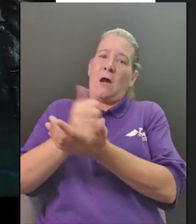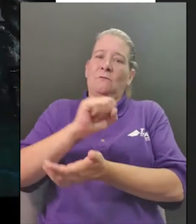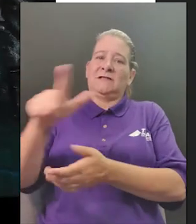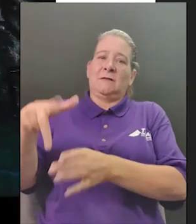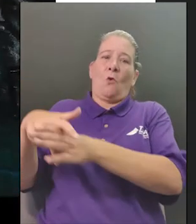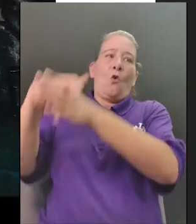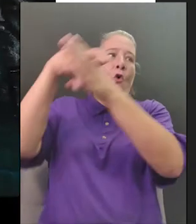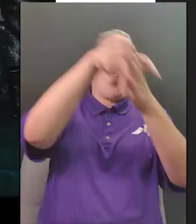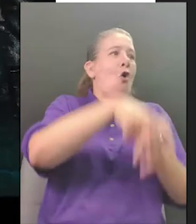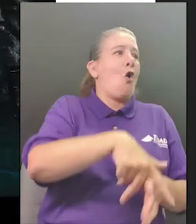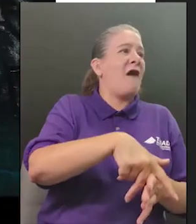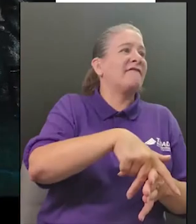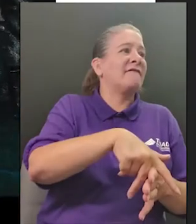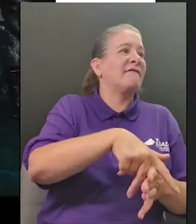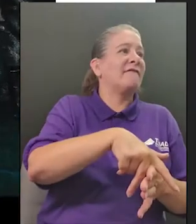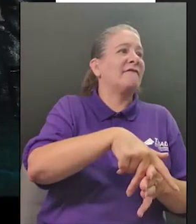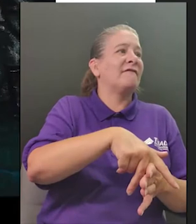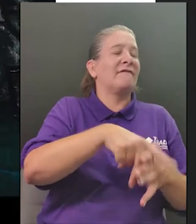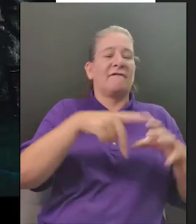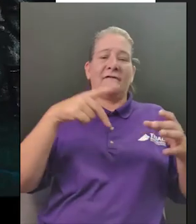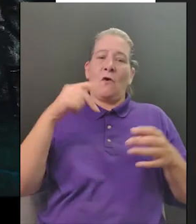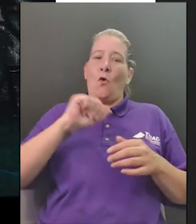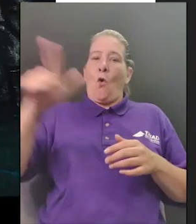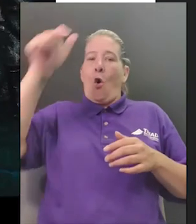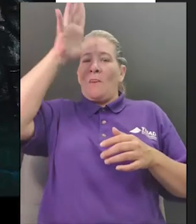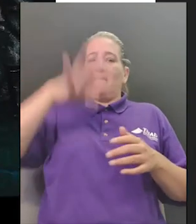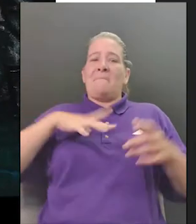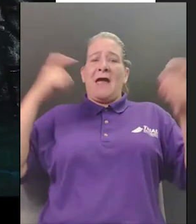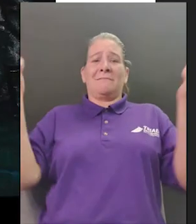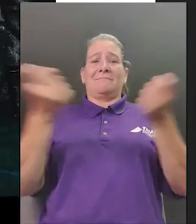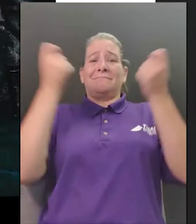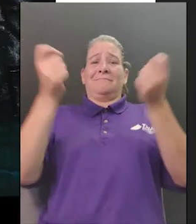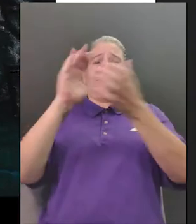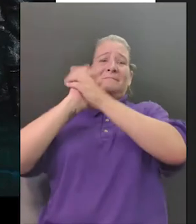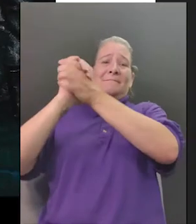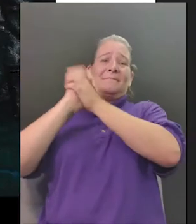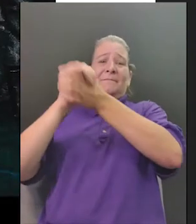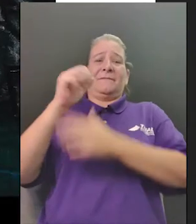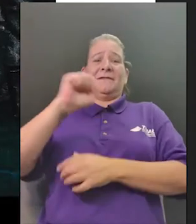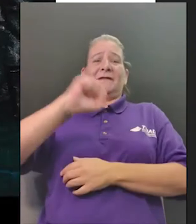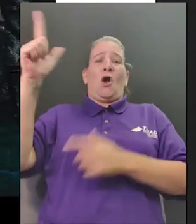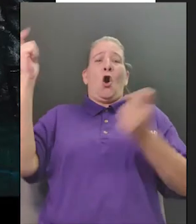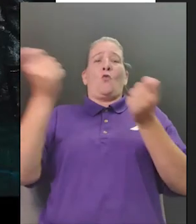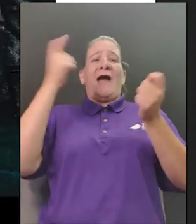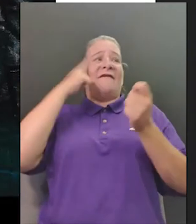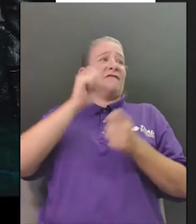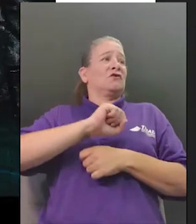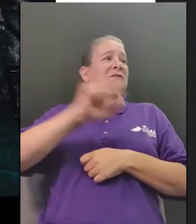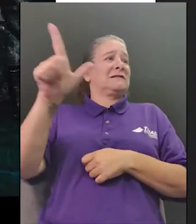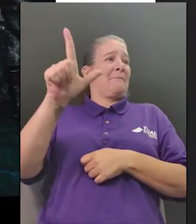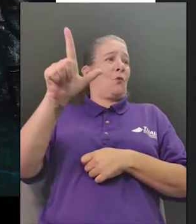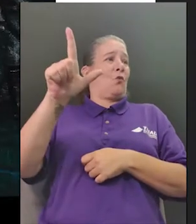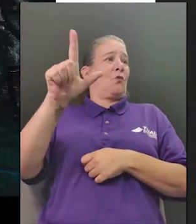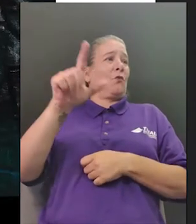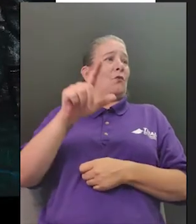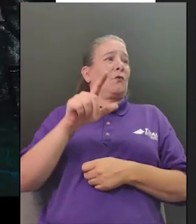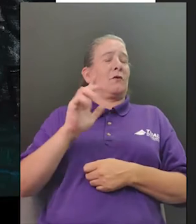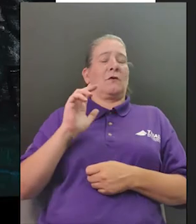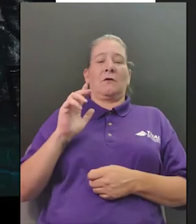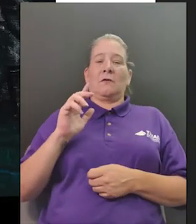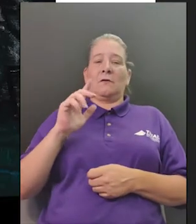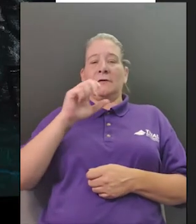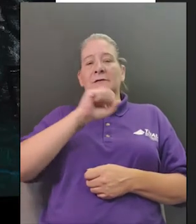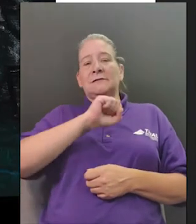hug the men cheered hooray for sibyl sibyl rubbed star's neck we did it star